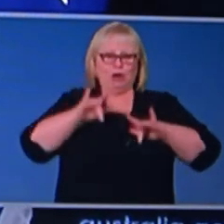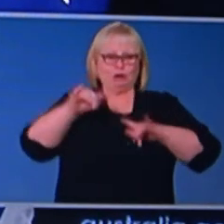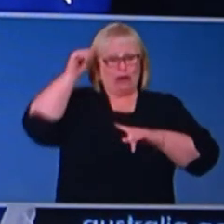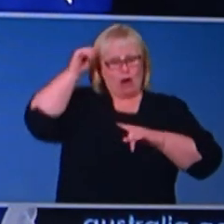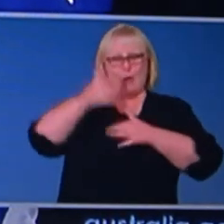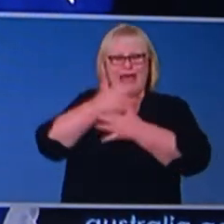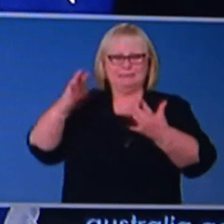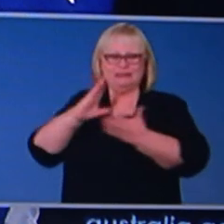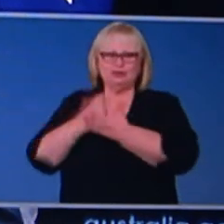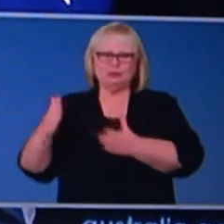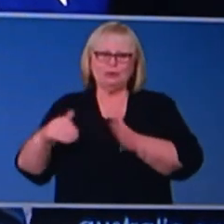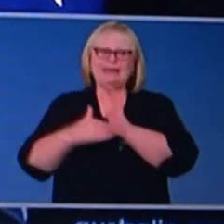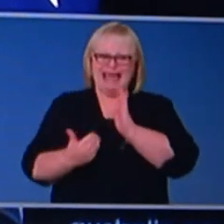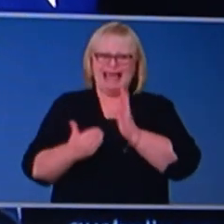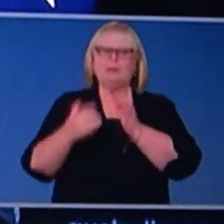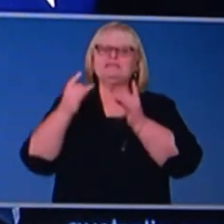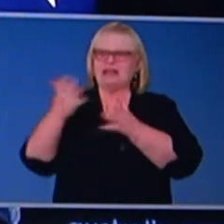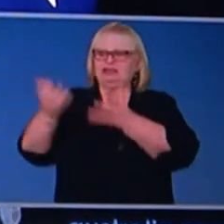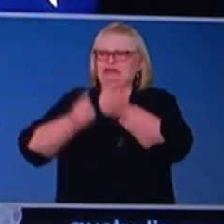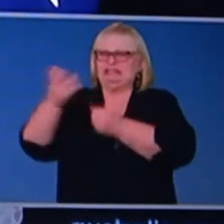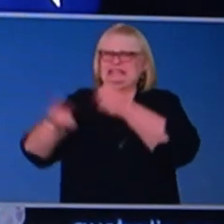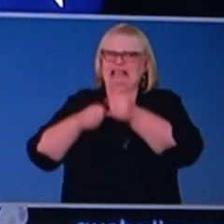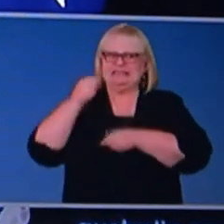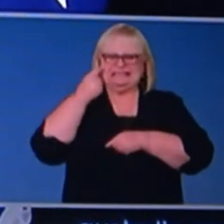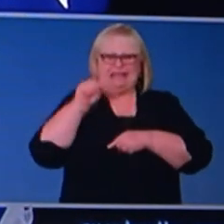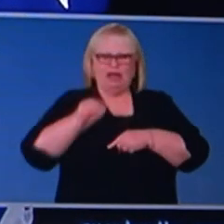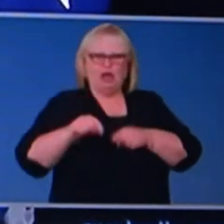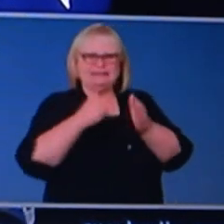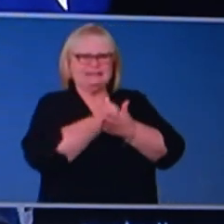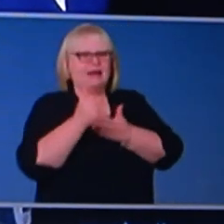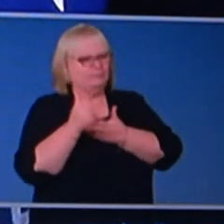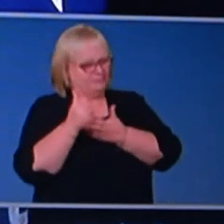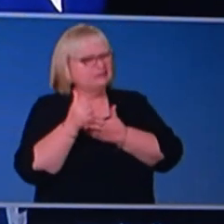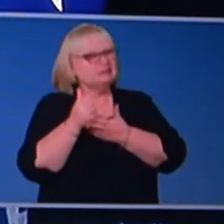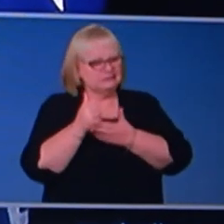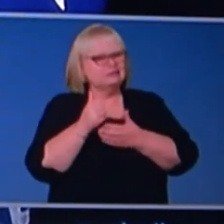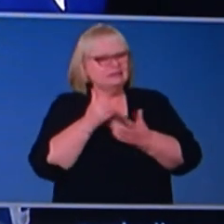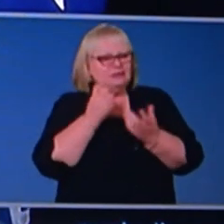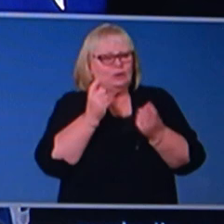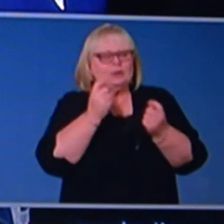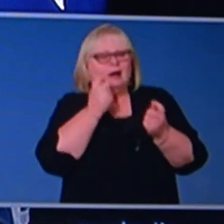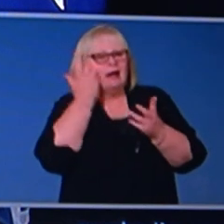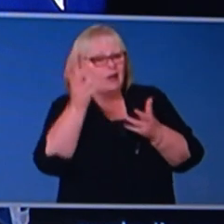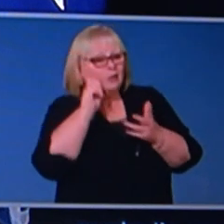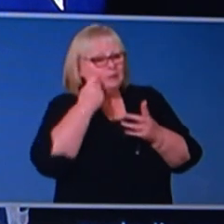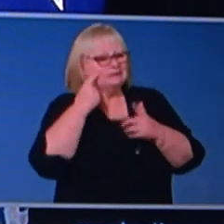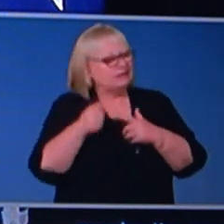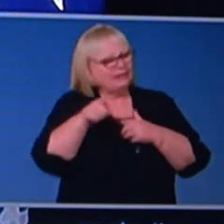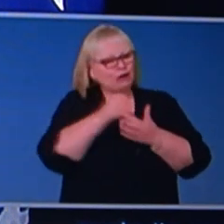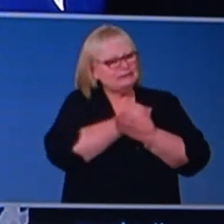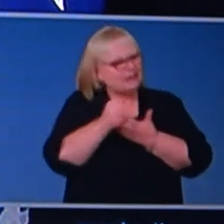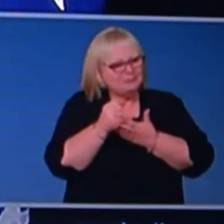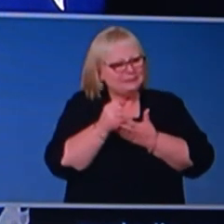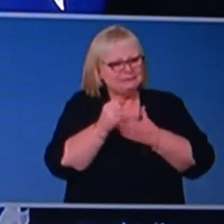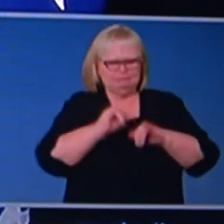Despite those figures, and those figures people will be seeing in the weeks and months ahead, it's important that